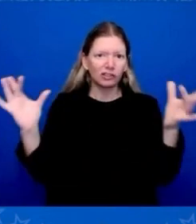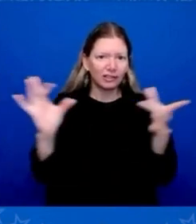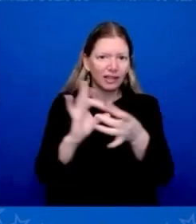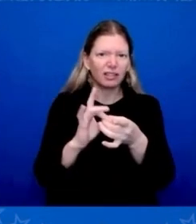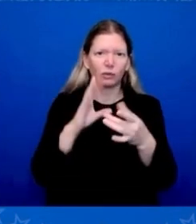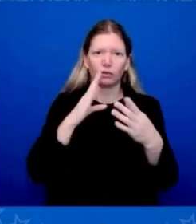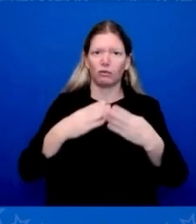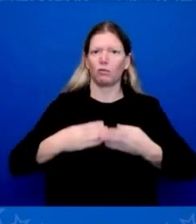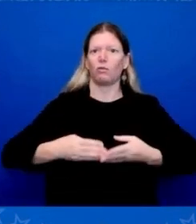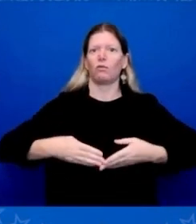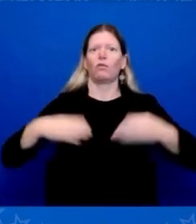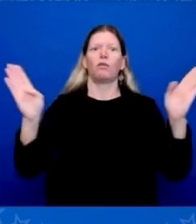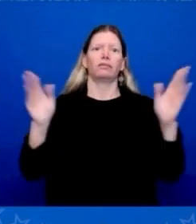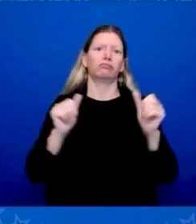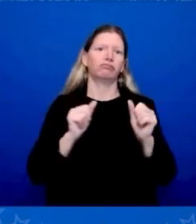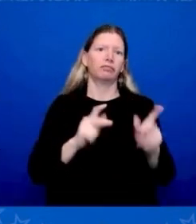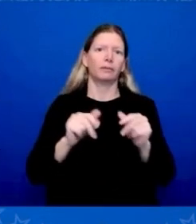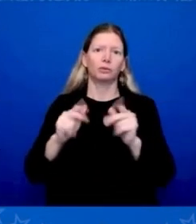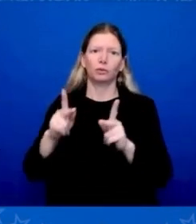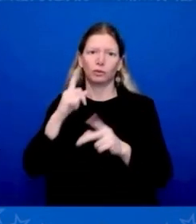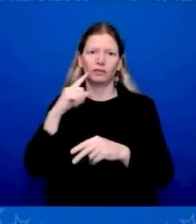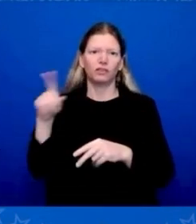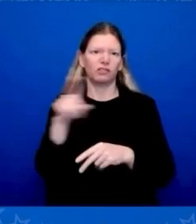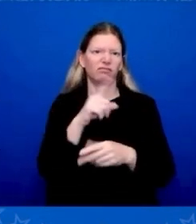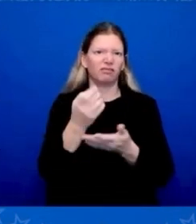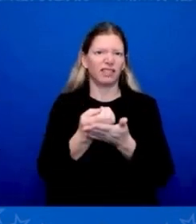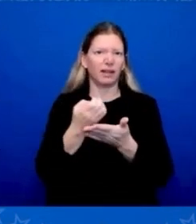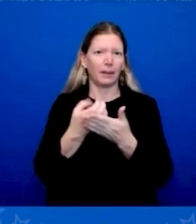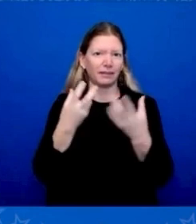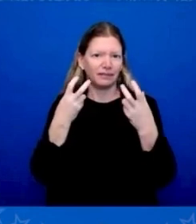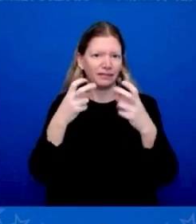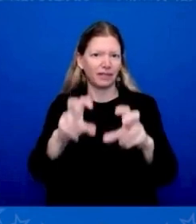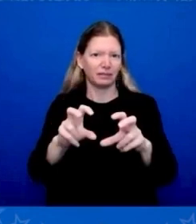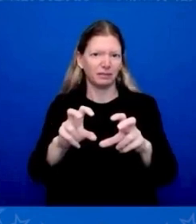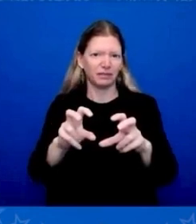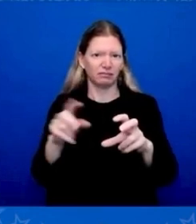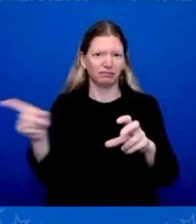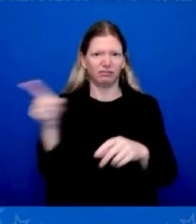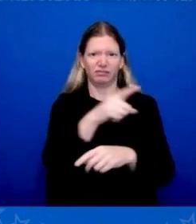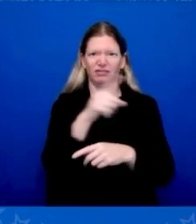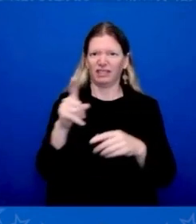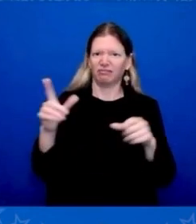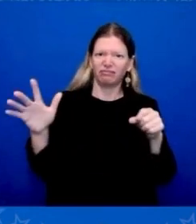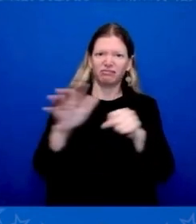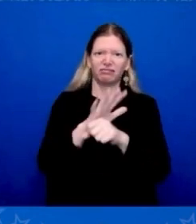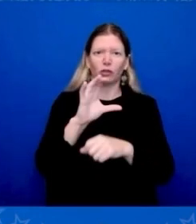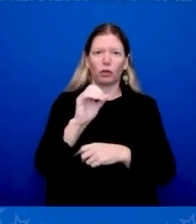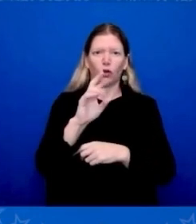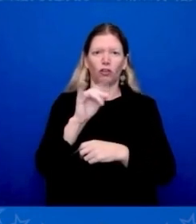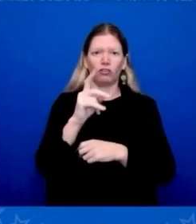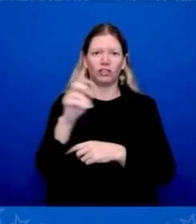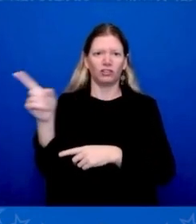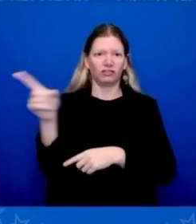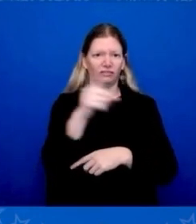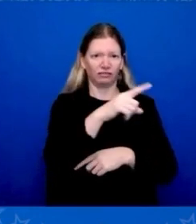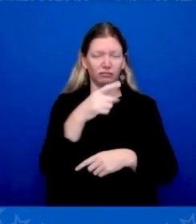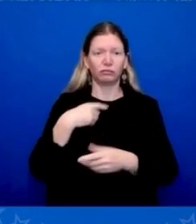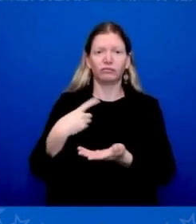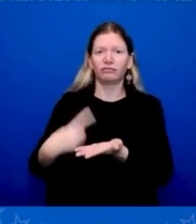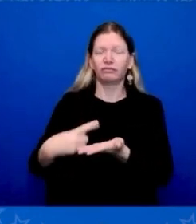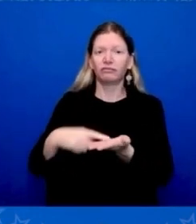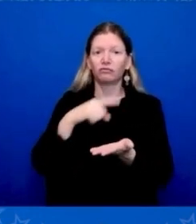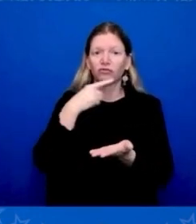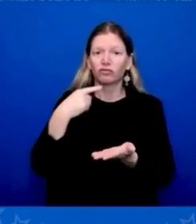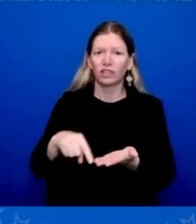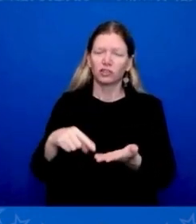discussed Russia's brutal and illegal war in Ukraine, and there was sufficient agreement in the room on the need for just — for a just